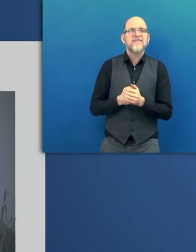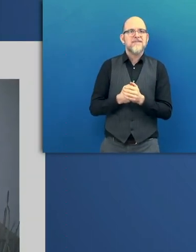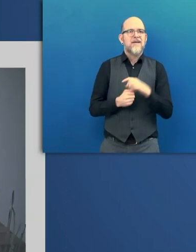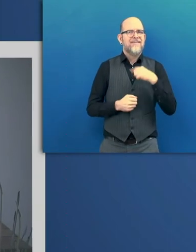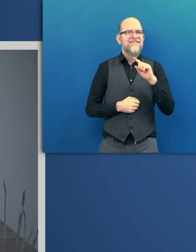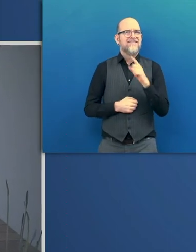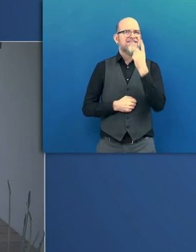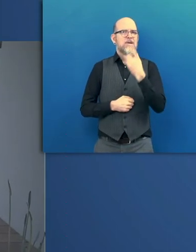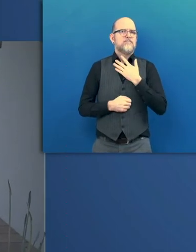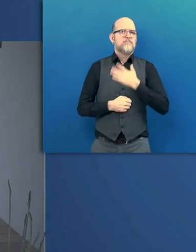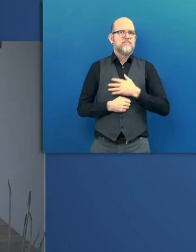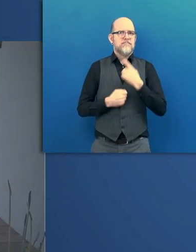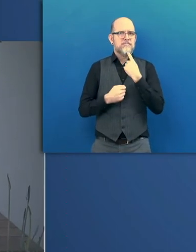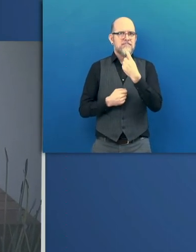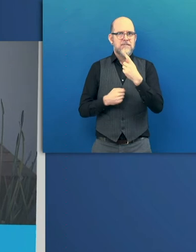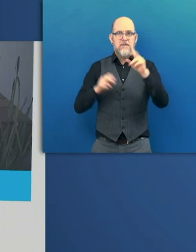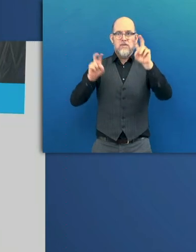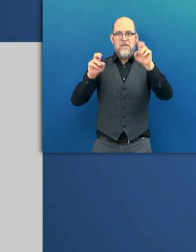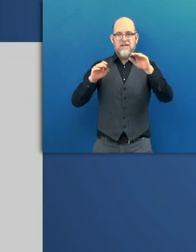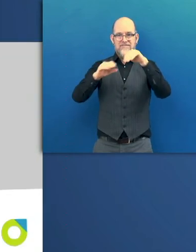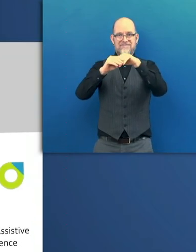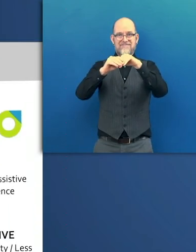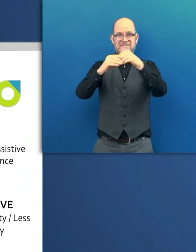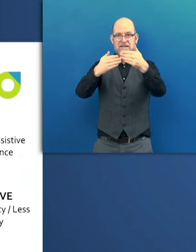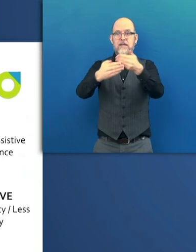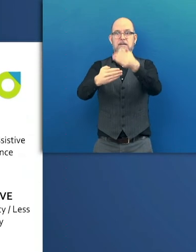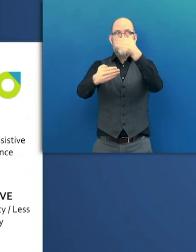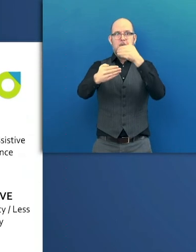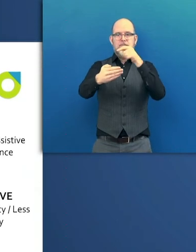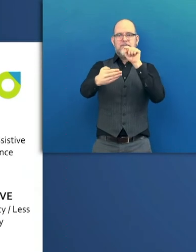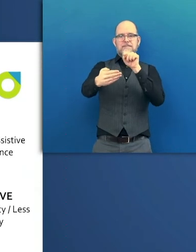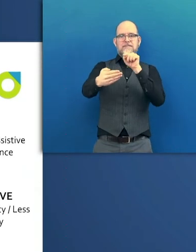And I would like to start with our front-end design principles.